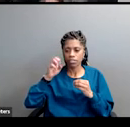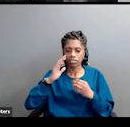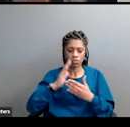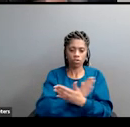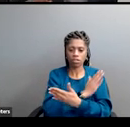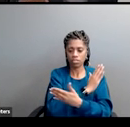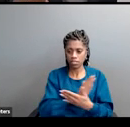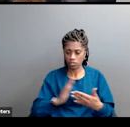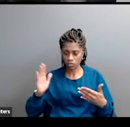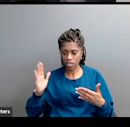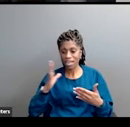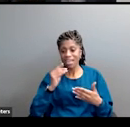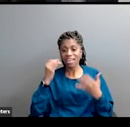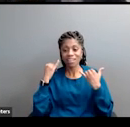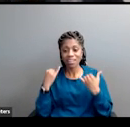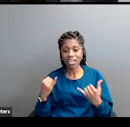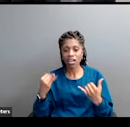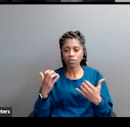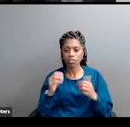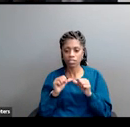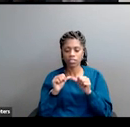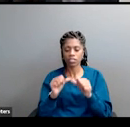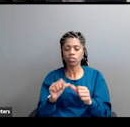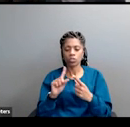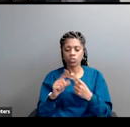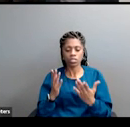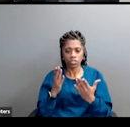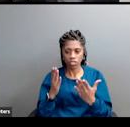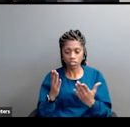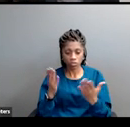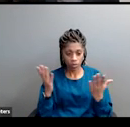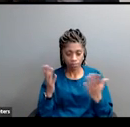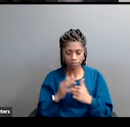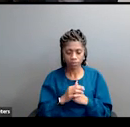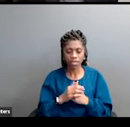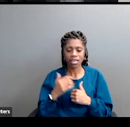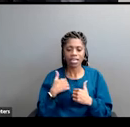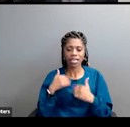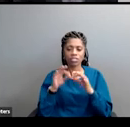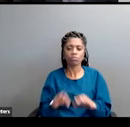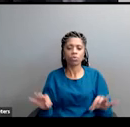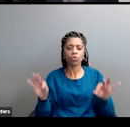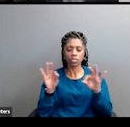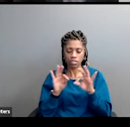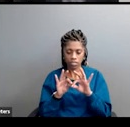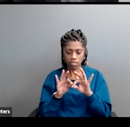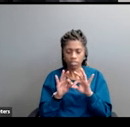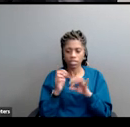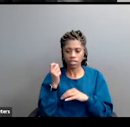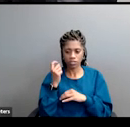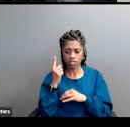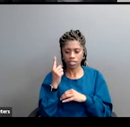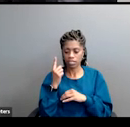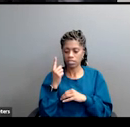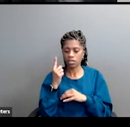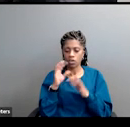And now I want to go on to suggest, it also has very important implications in terms of social